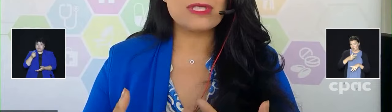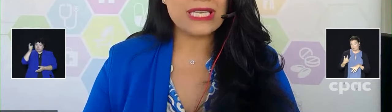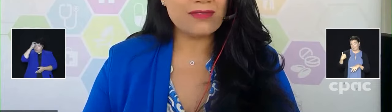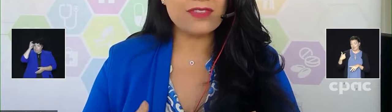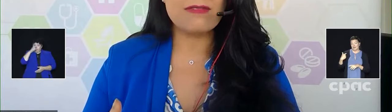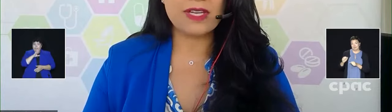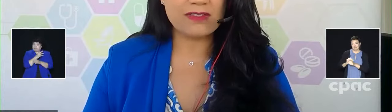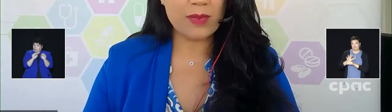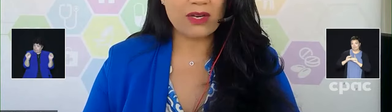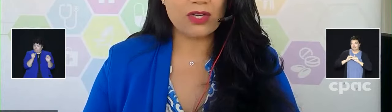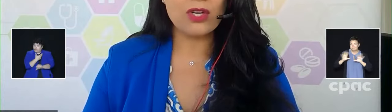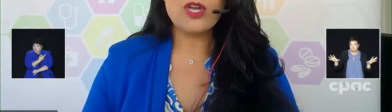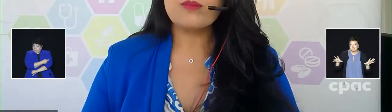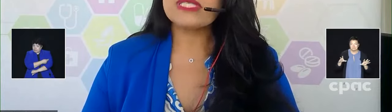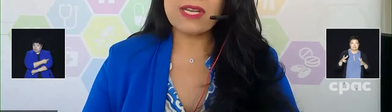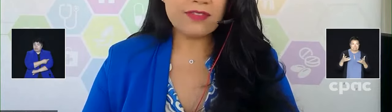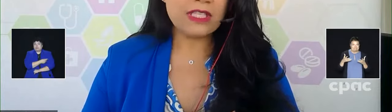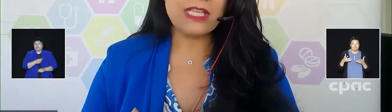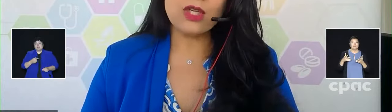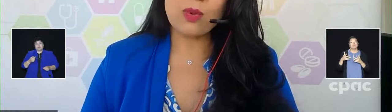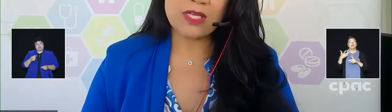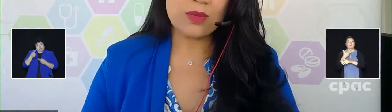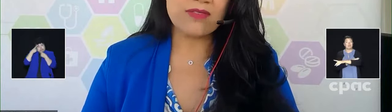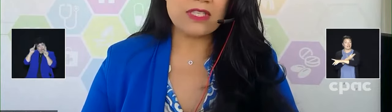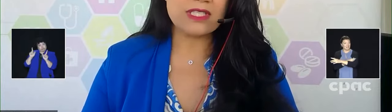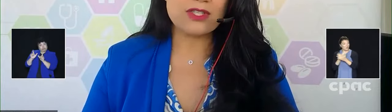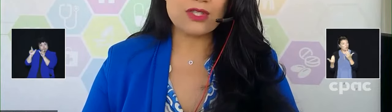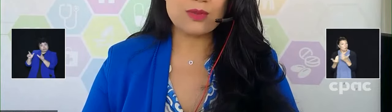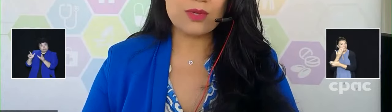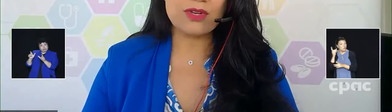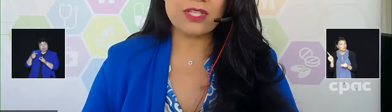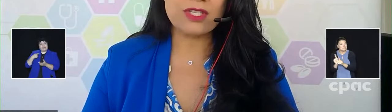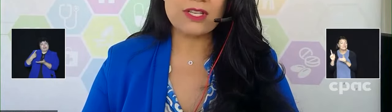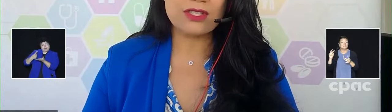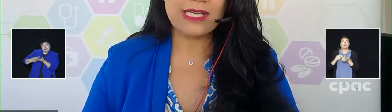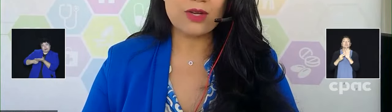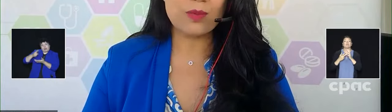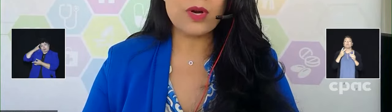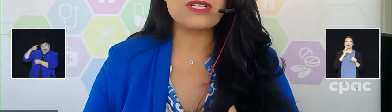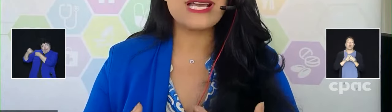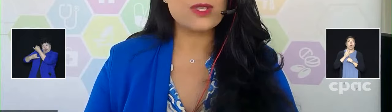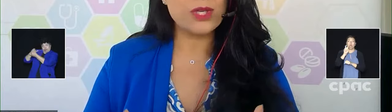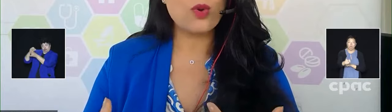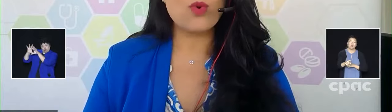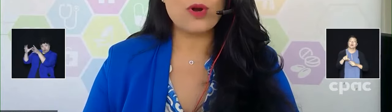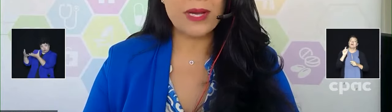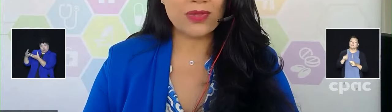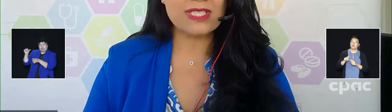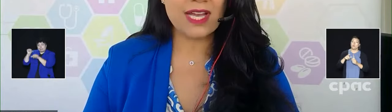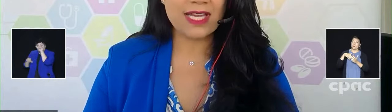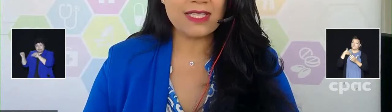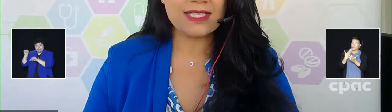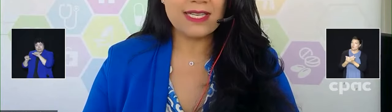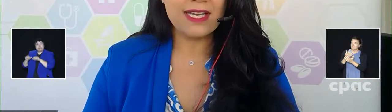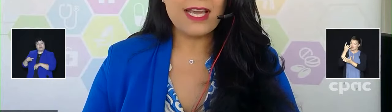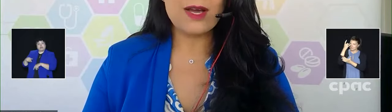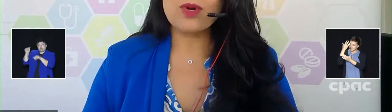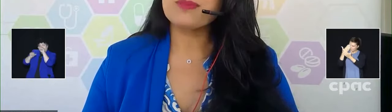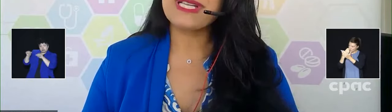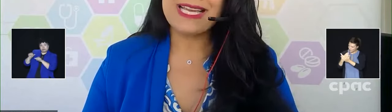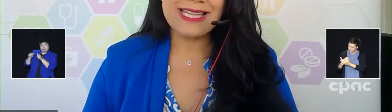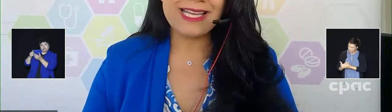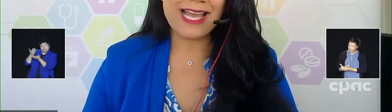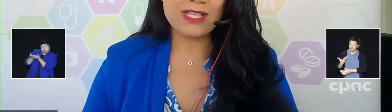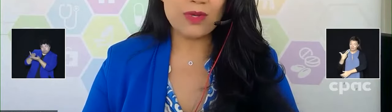most safe and effective manner. But definitely, you know, as we're having discussions with our international counterparts, as we know more about the science, we're